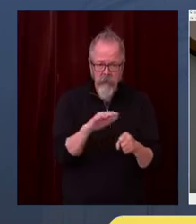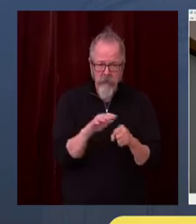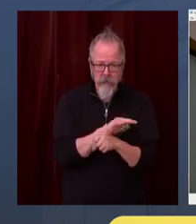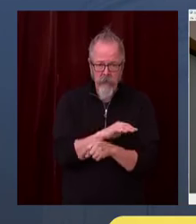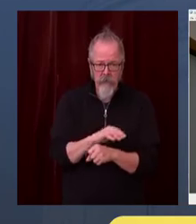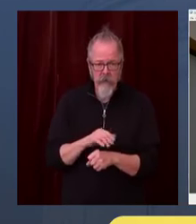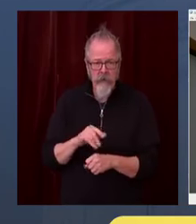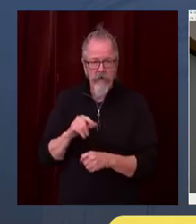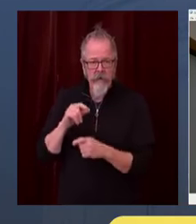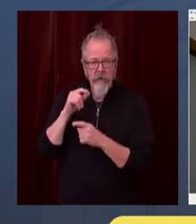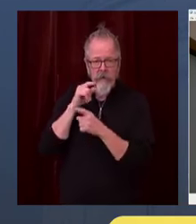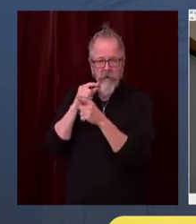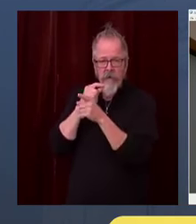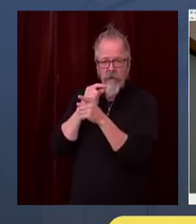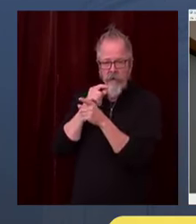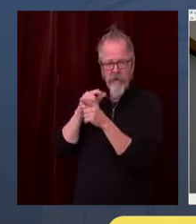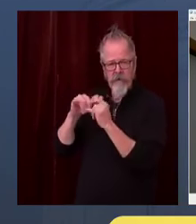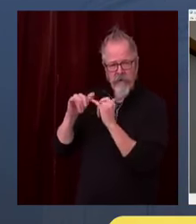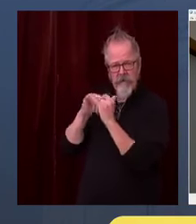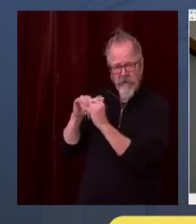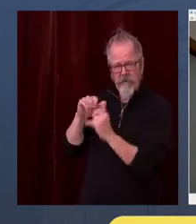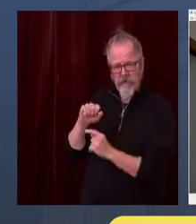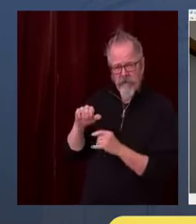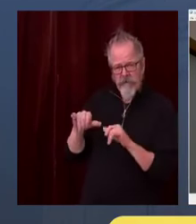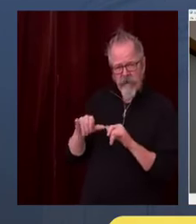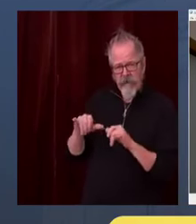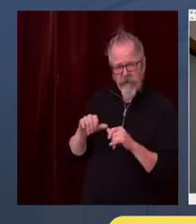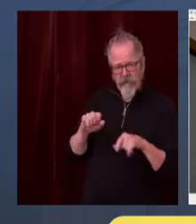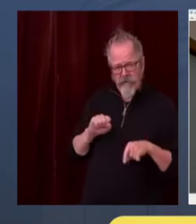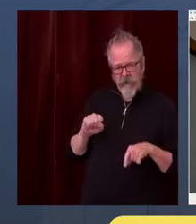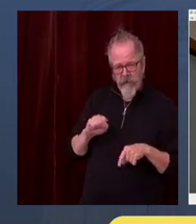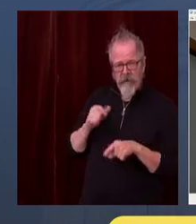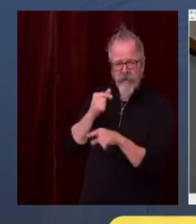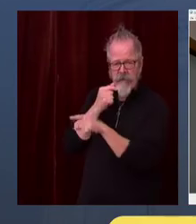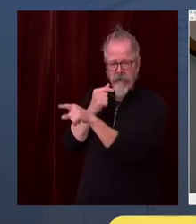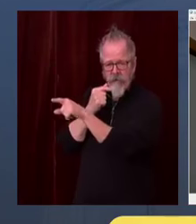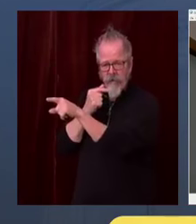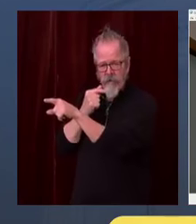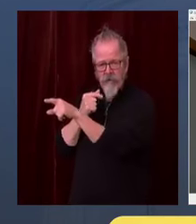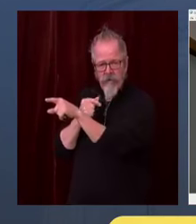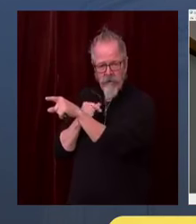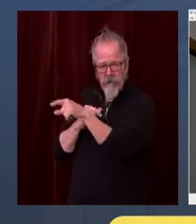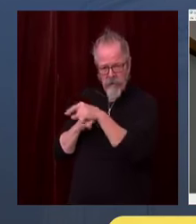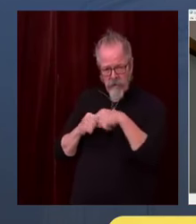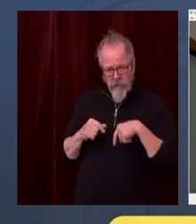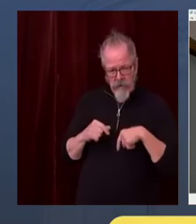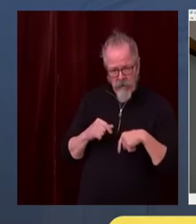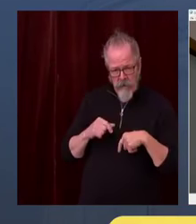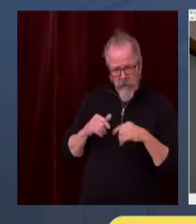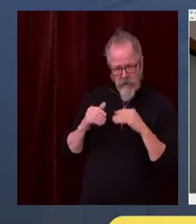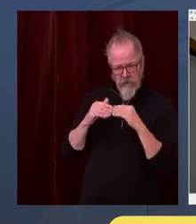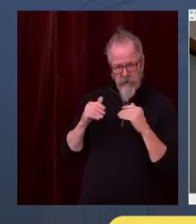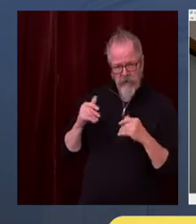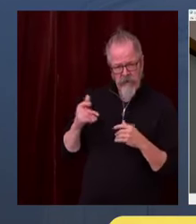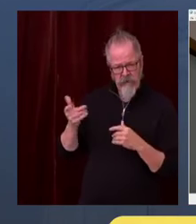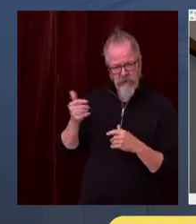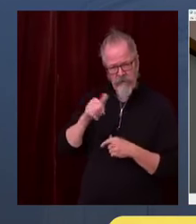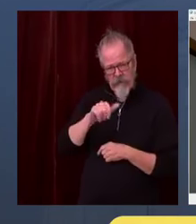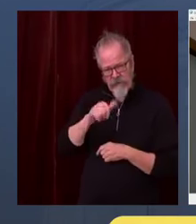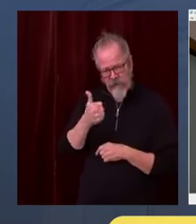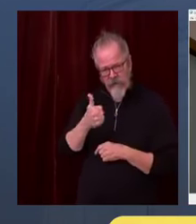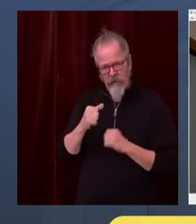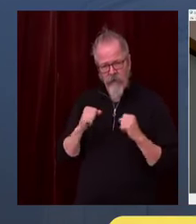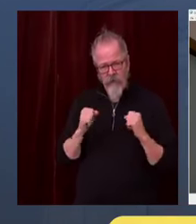1st. This spring and summer, we all witnessed the horrific images of doctors, nurses, and health care workers at overwhelmed